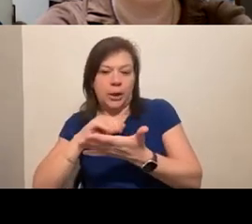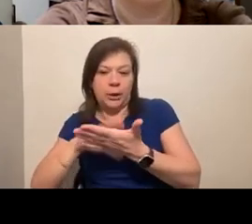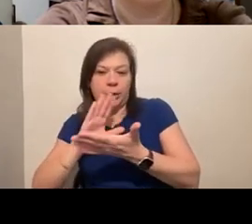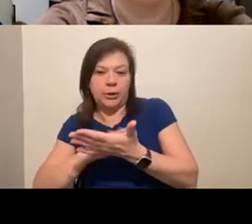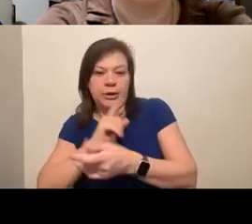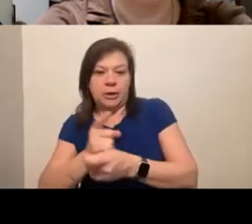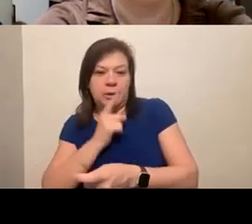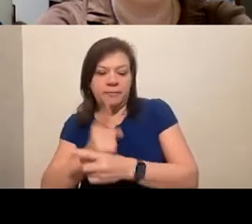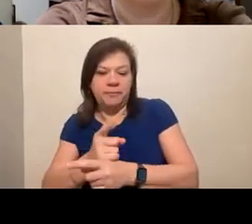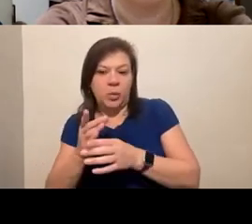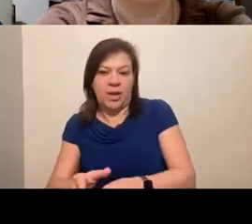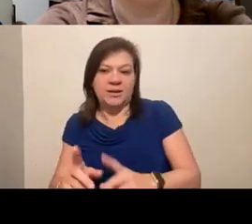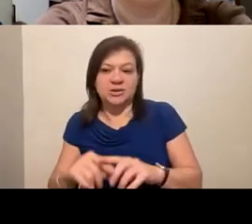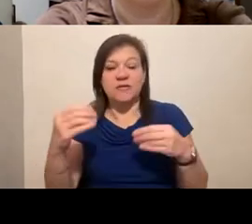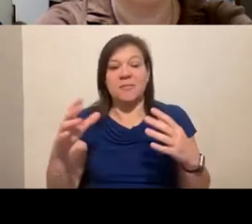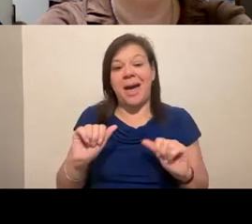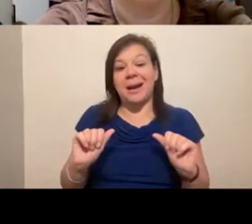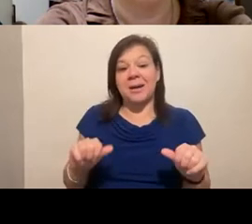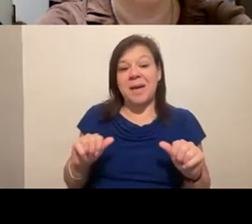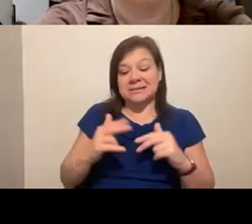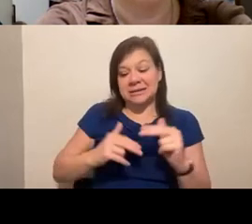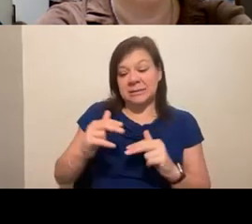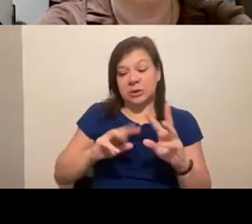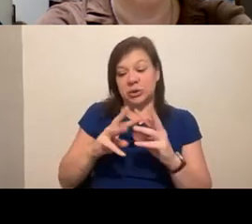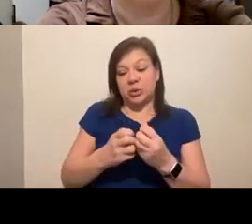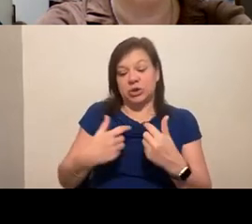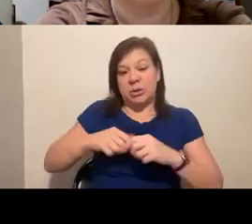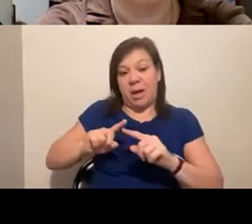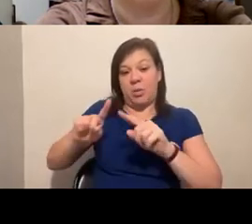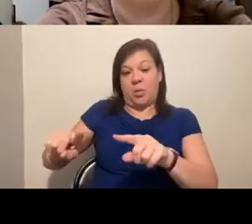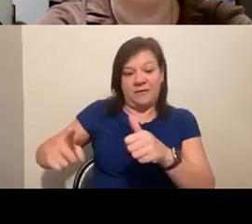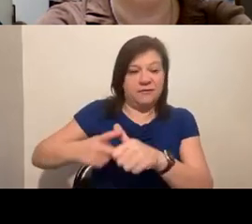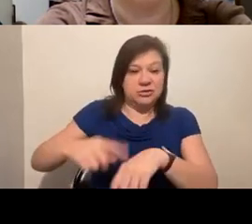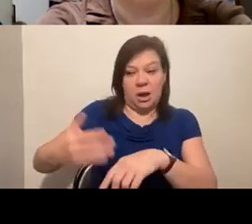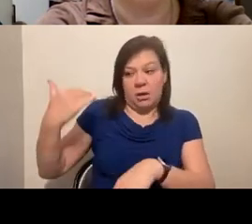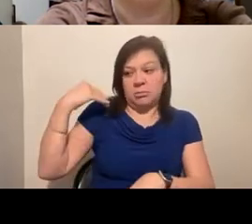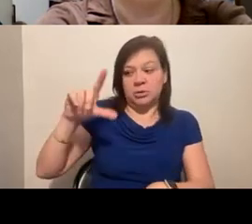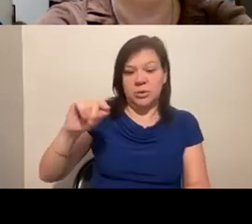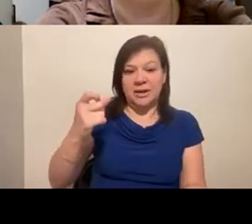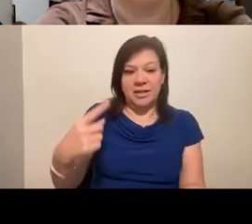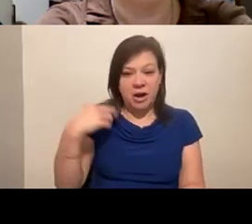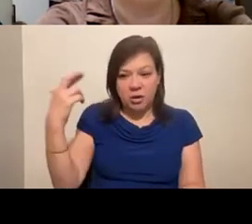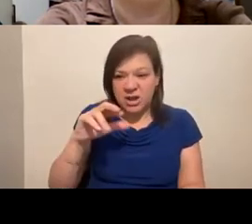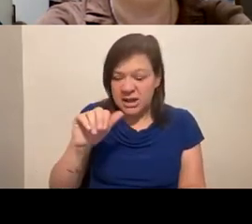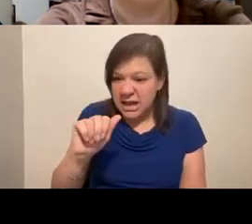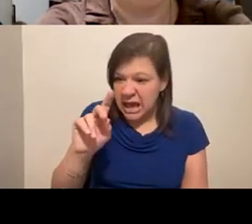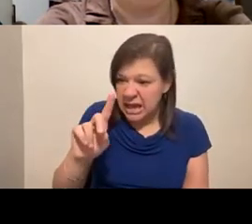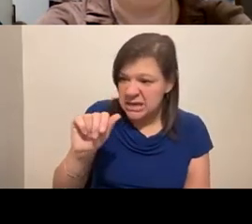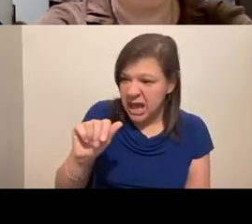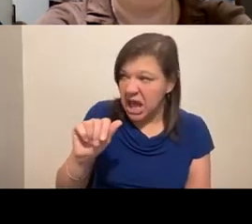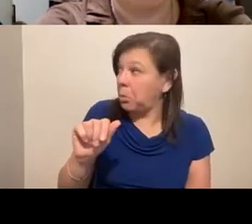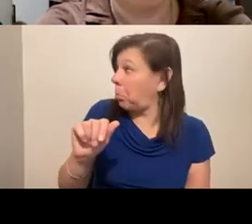from that capacity building workshop, that was the very first session I ever attended where I realized that the ADA was actually kind of fun